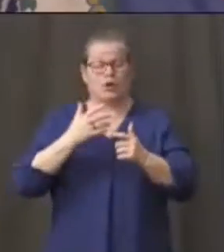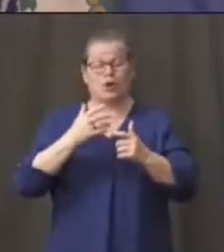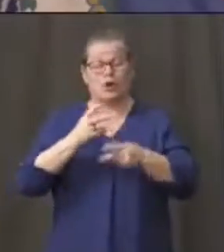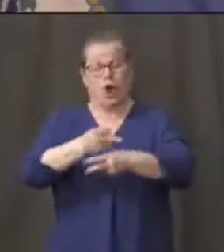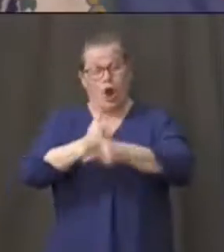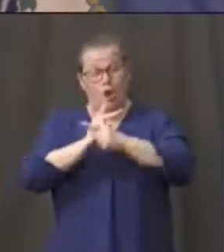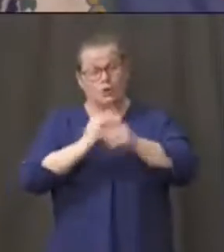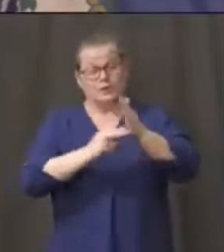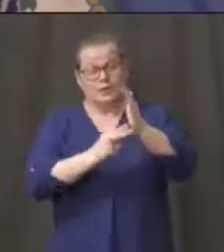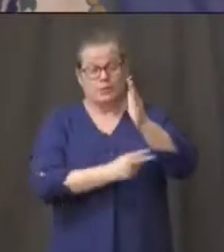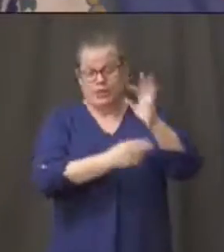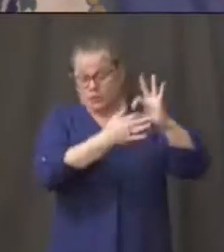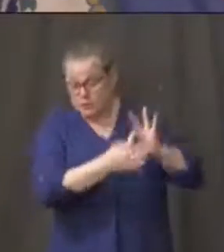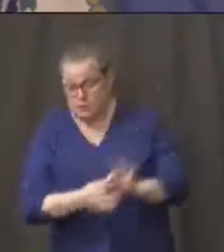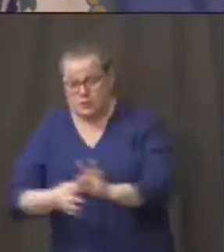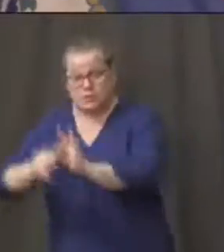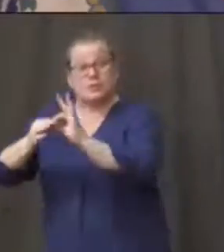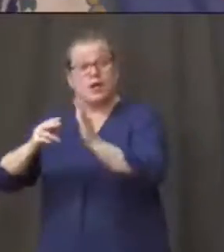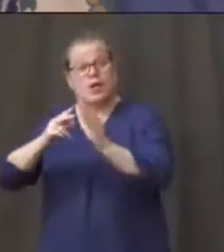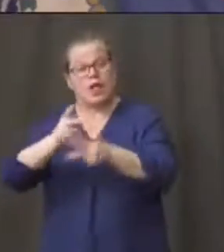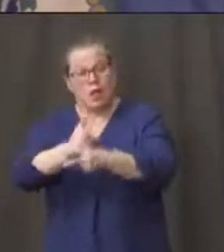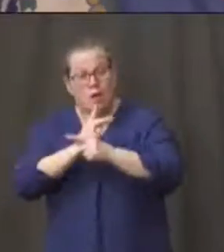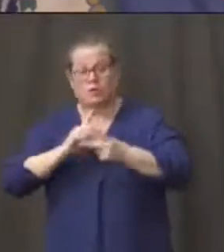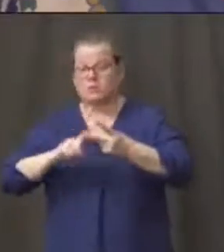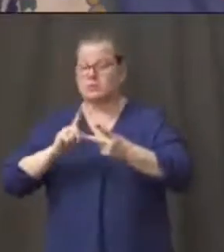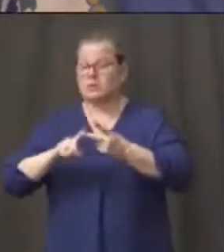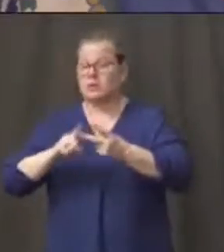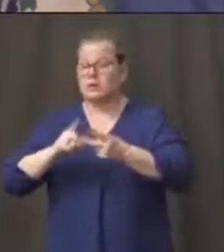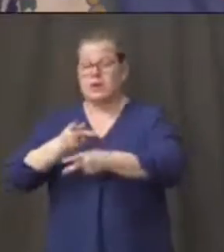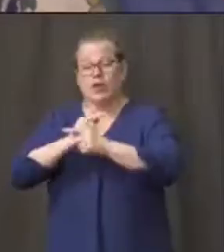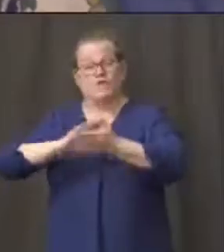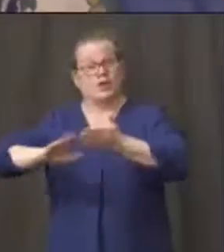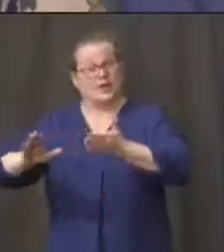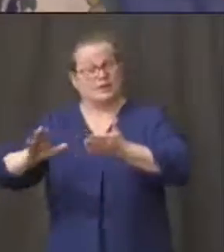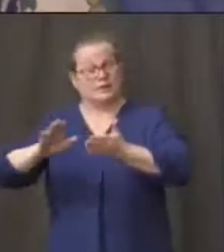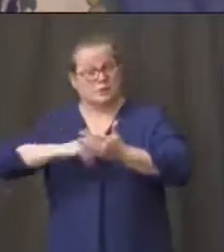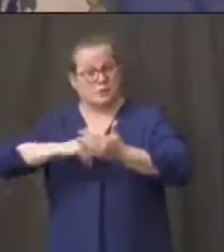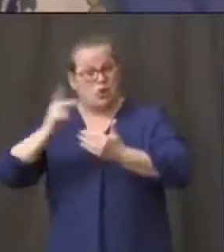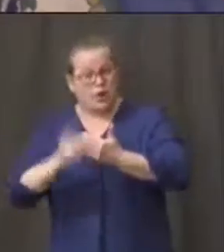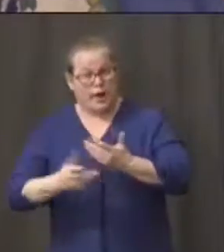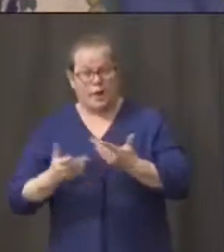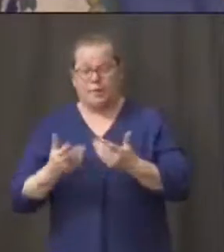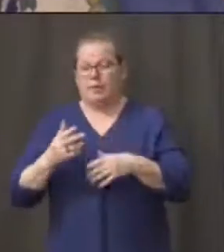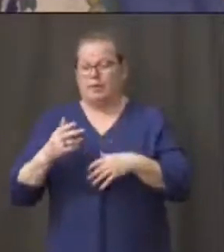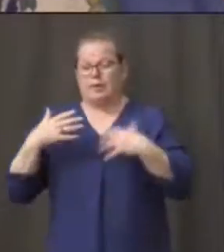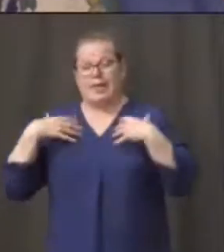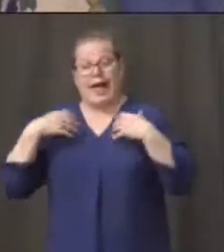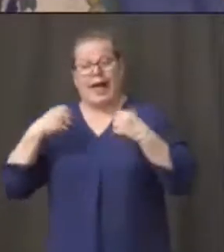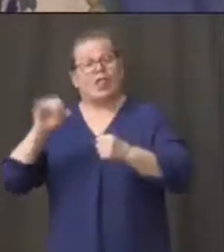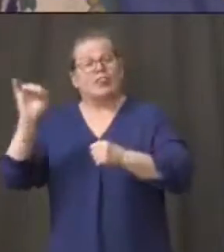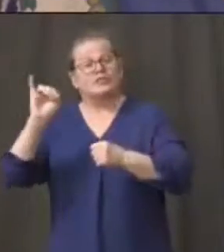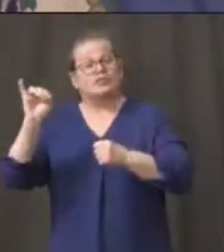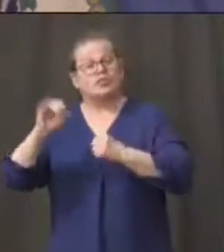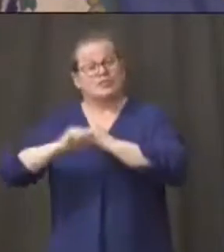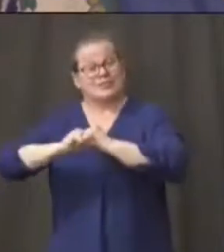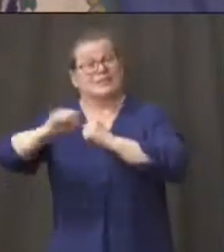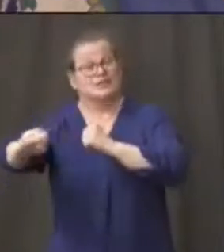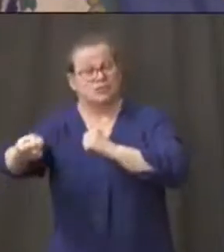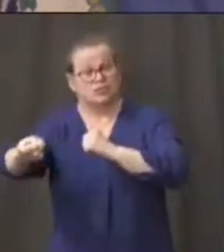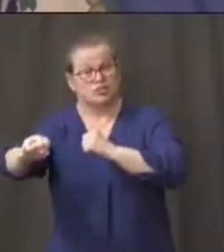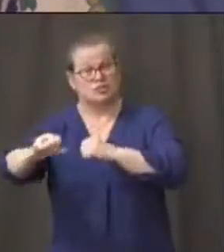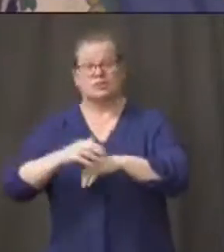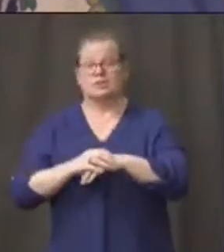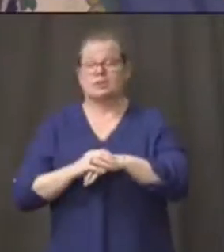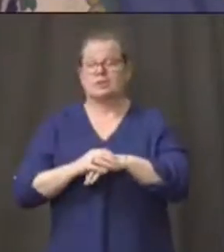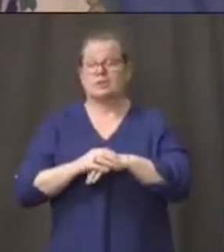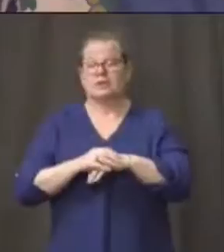loan forgiveness programs, a lot of the health care extensions and grace periods, a lot of what's coming